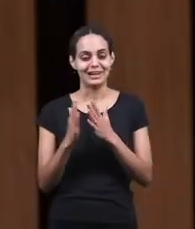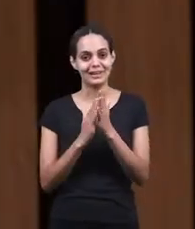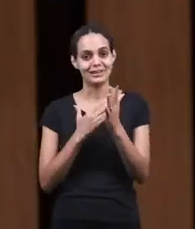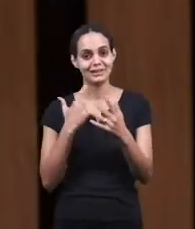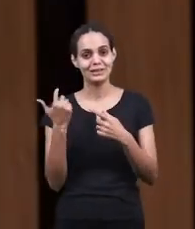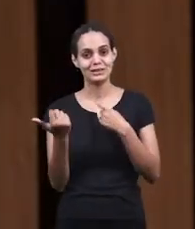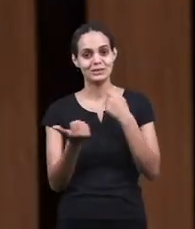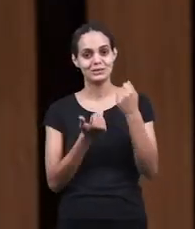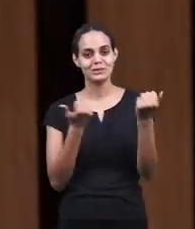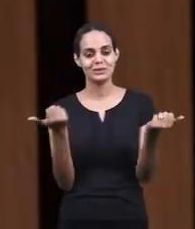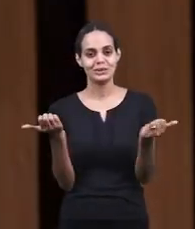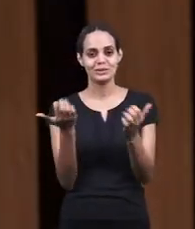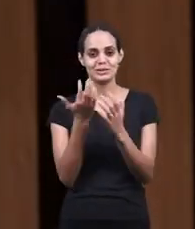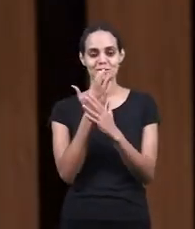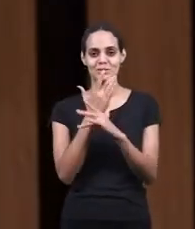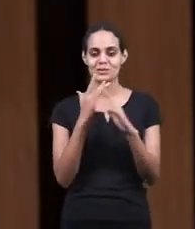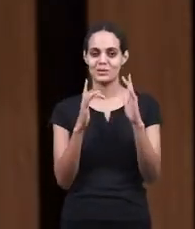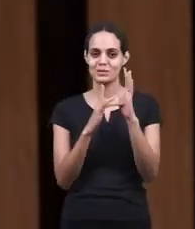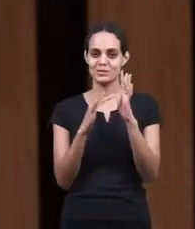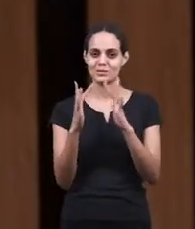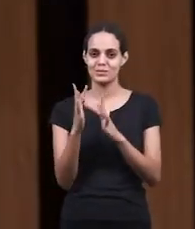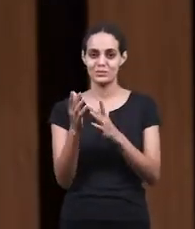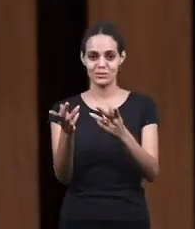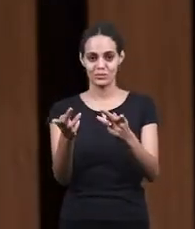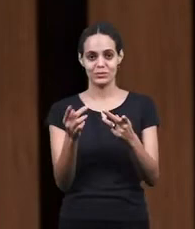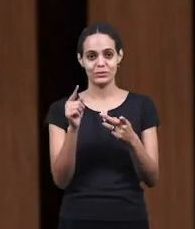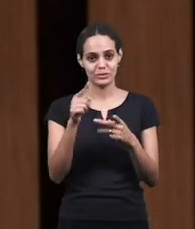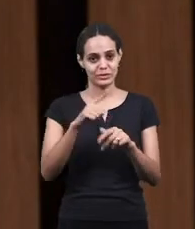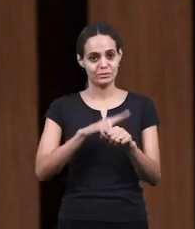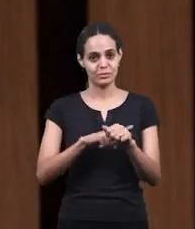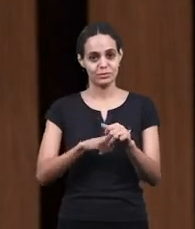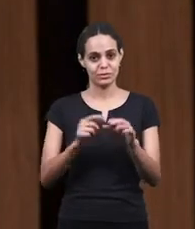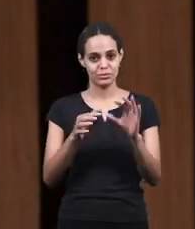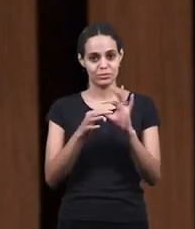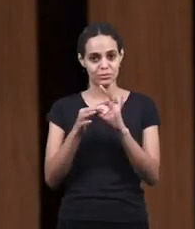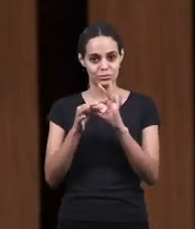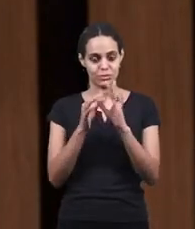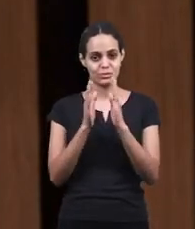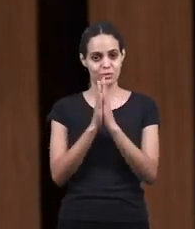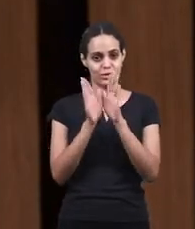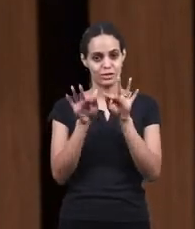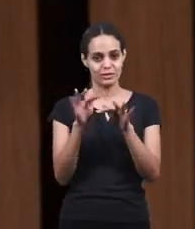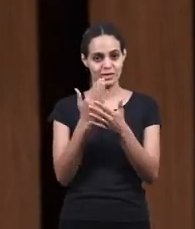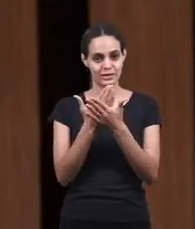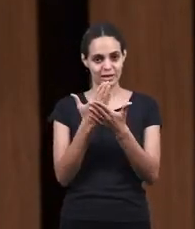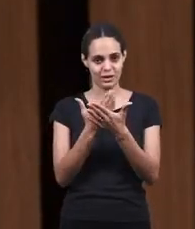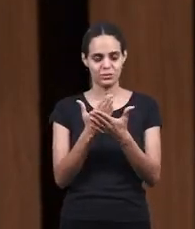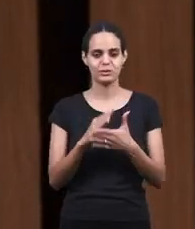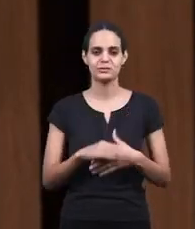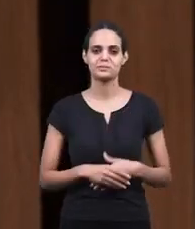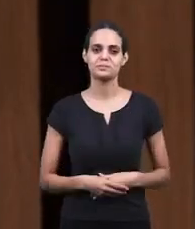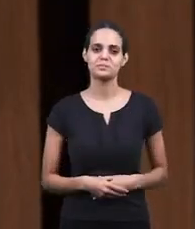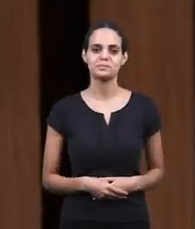Hallelujah. Praise the Lord. Now invite you all to close your eyes. Let's end our class.